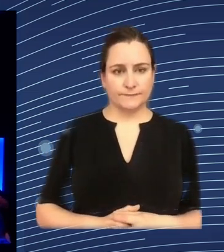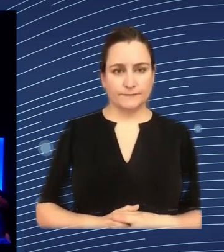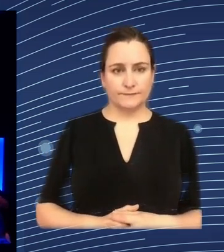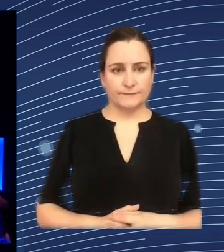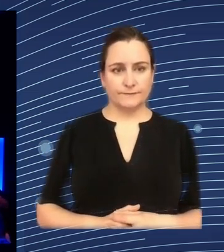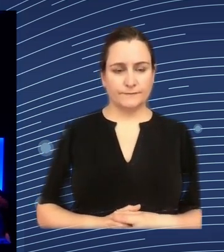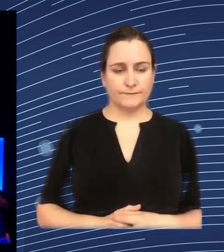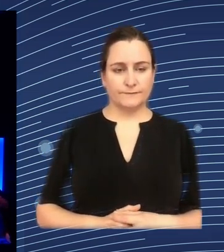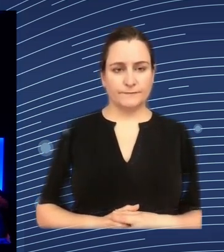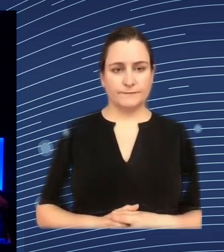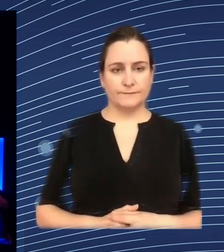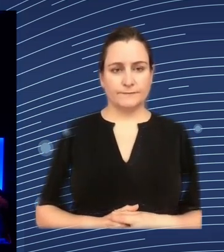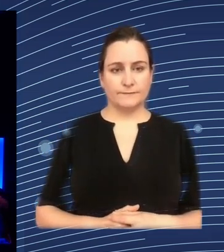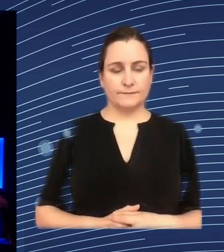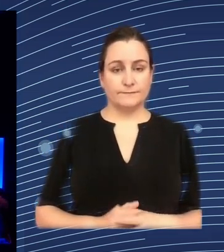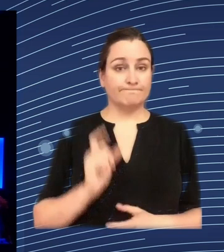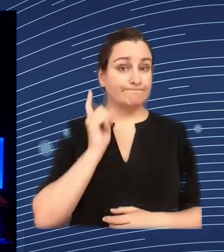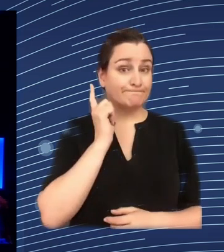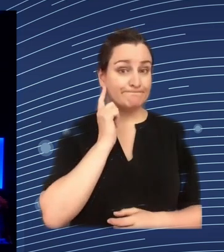I think you need the microphone